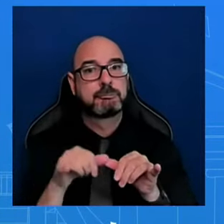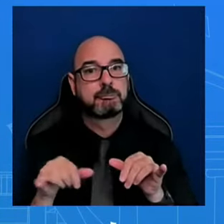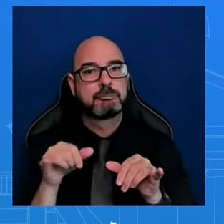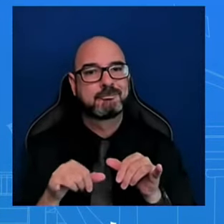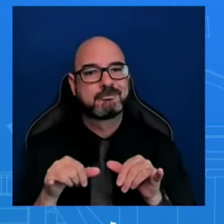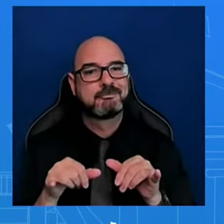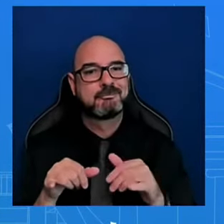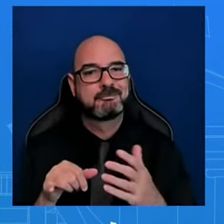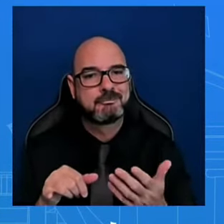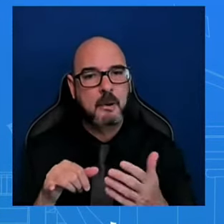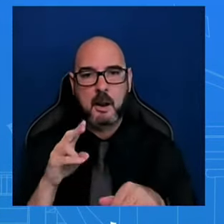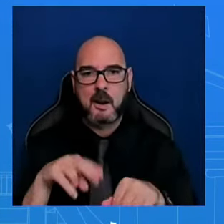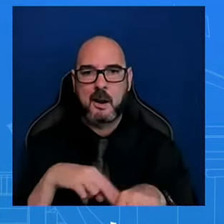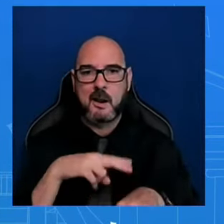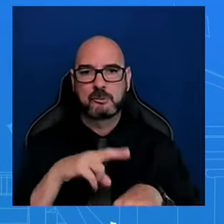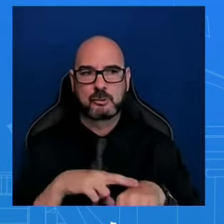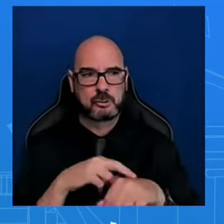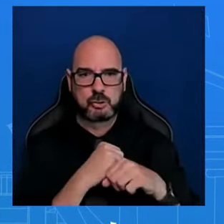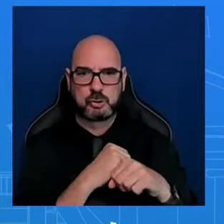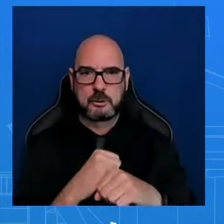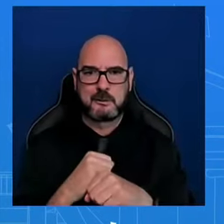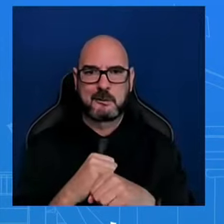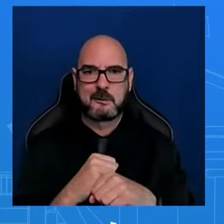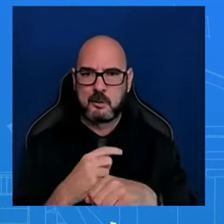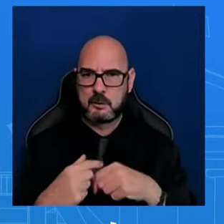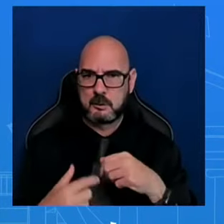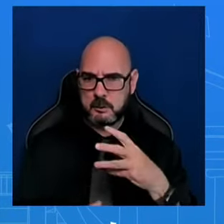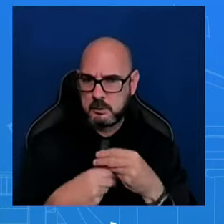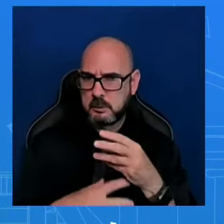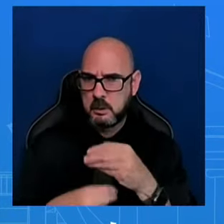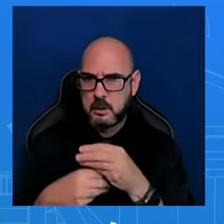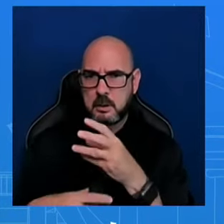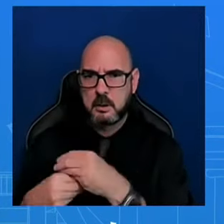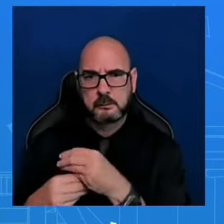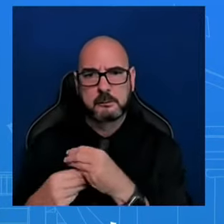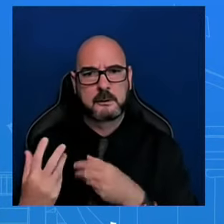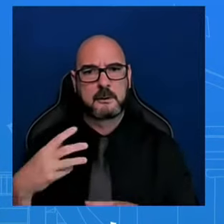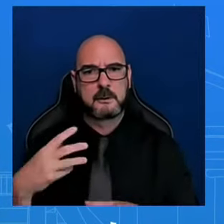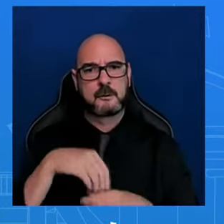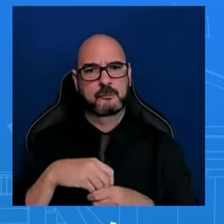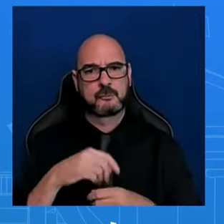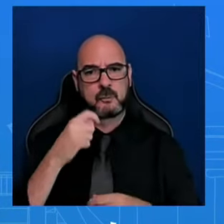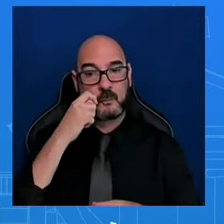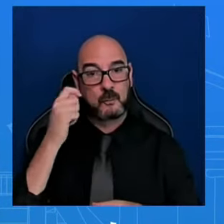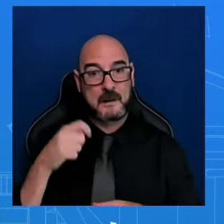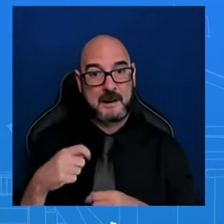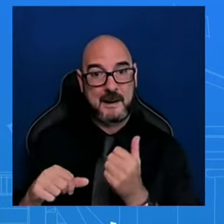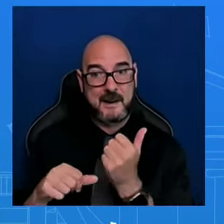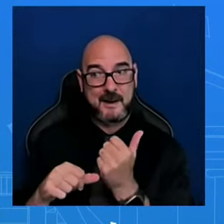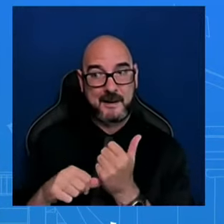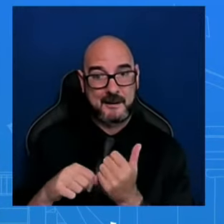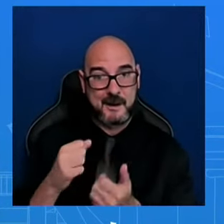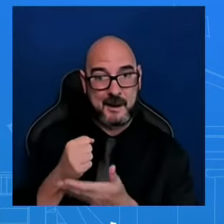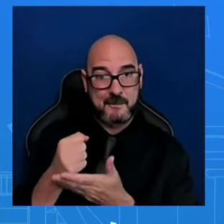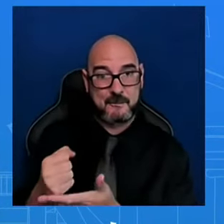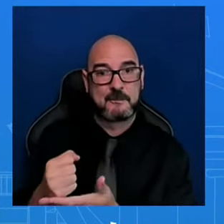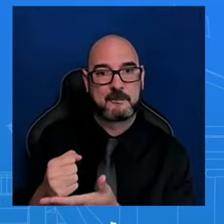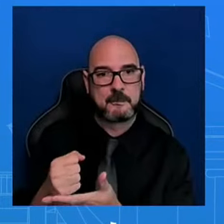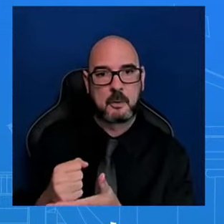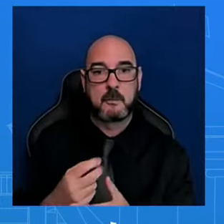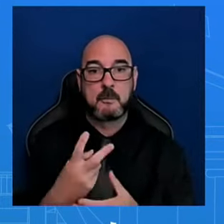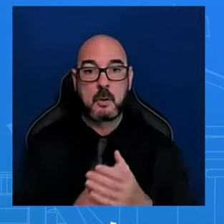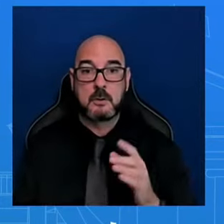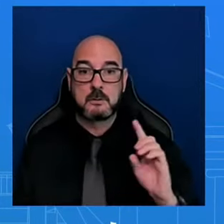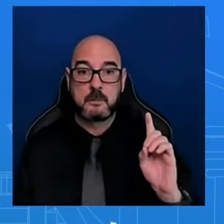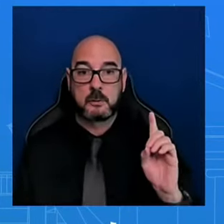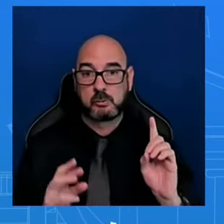all important Ukrainian aid. We believe that there's bipartisan, there continues to be bipartisan support in Congress. The Speaker needs